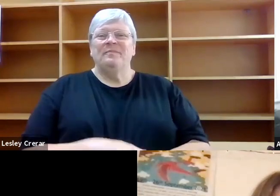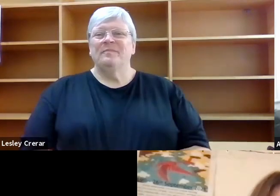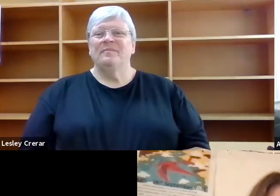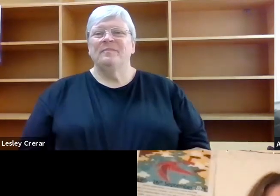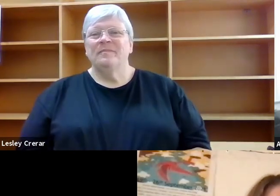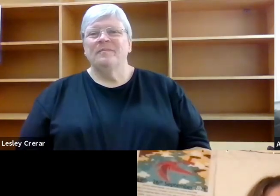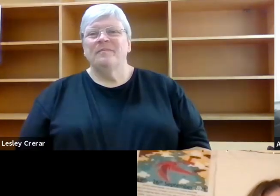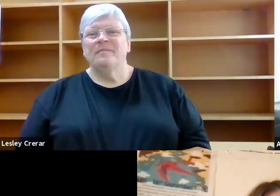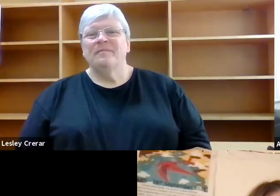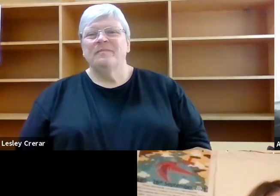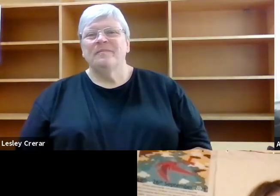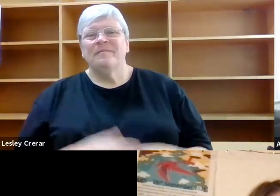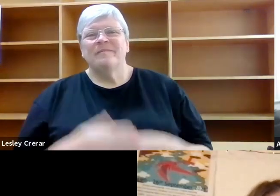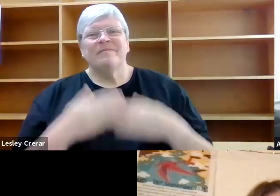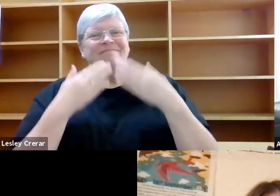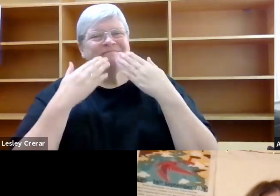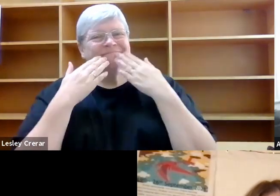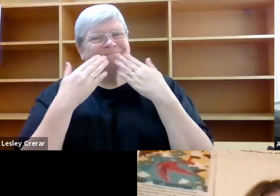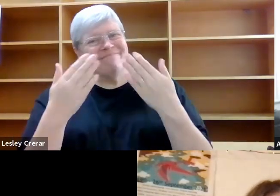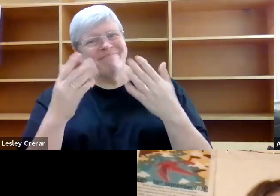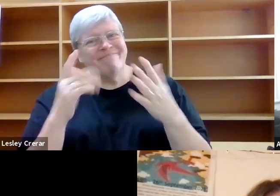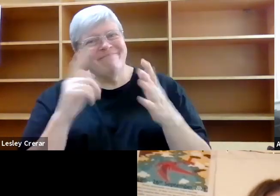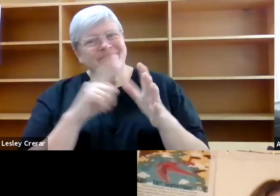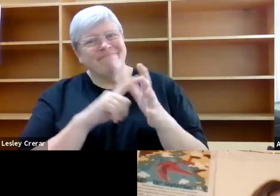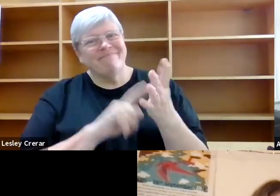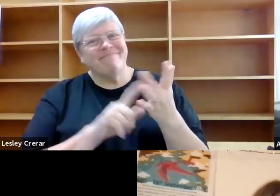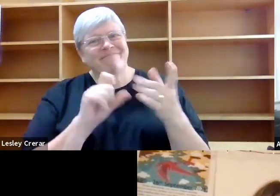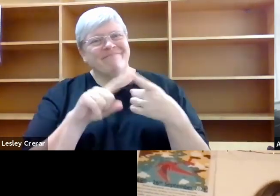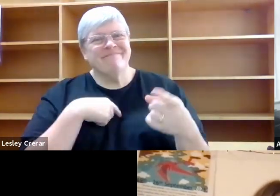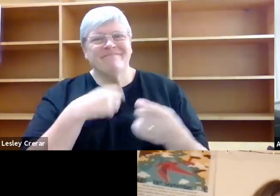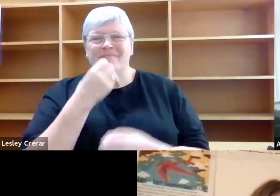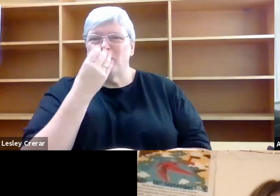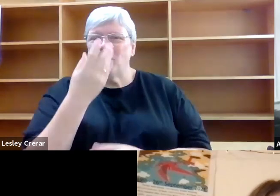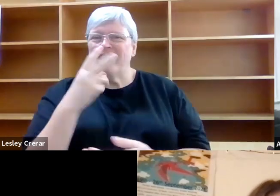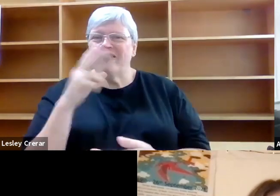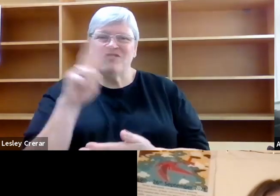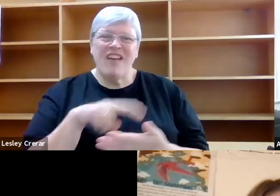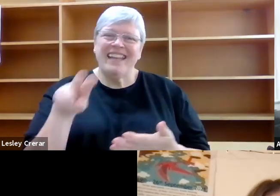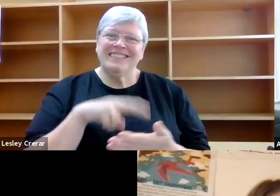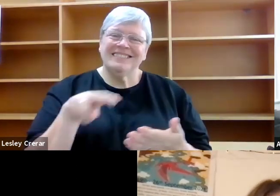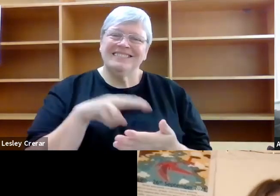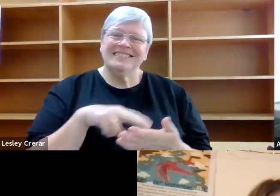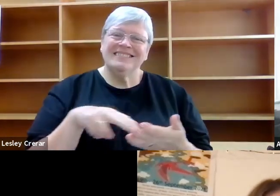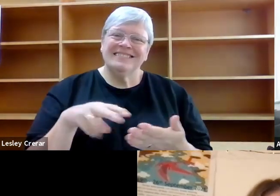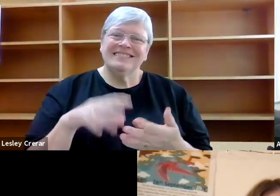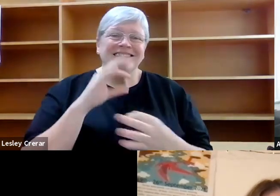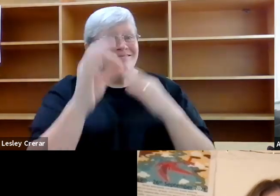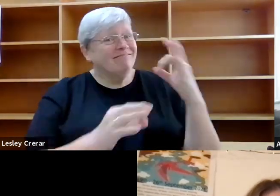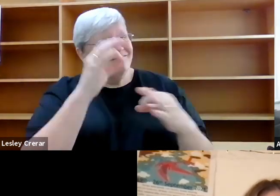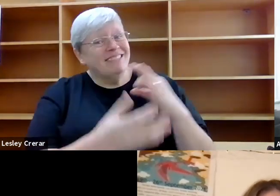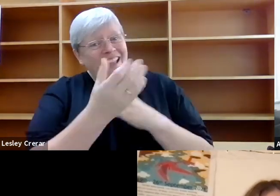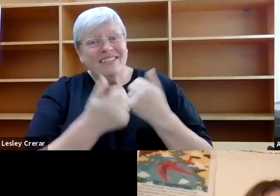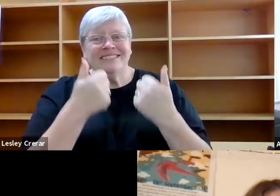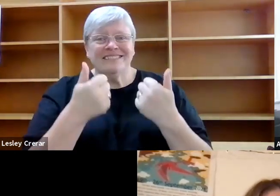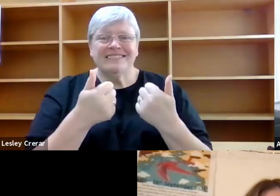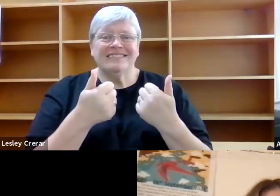Thank you, Alice. That was really beautifully read. So I'm just going to ask you a few questions, if that's okay. You talked in this chapter